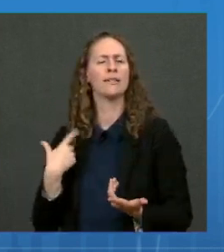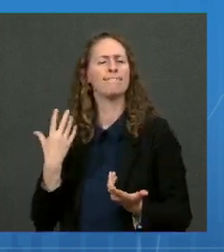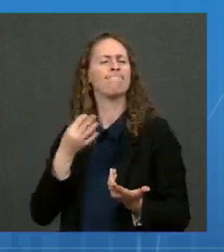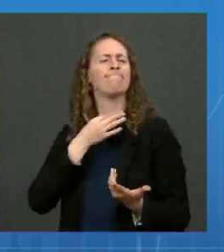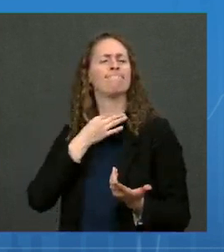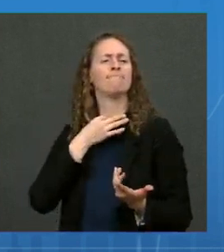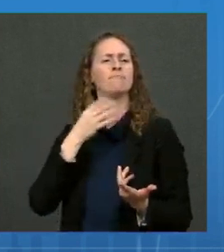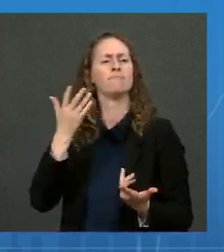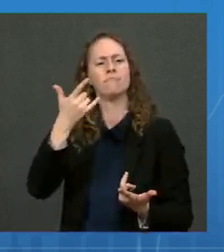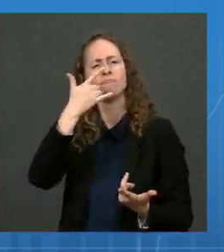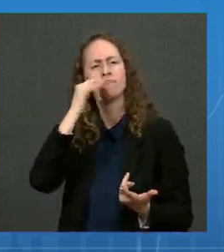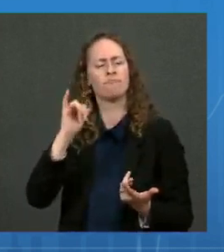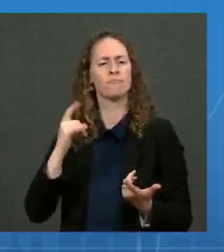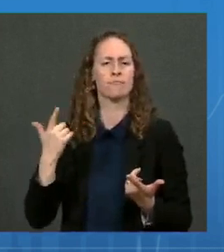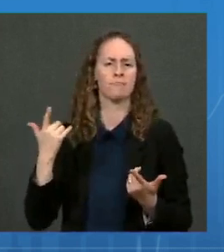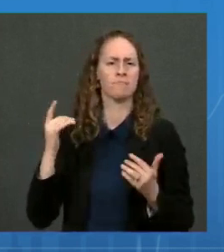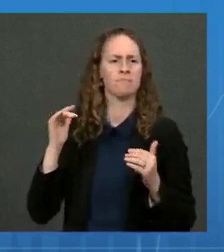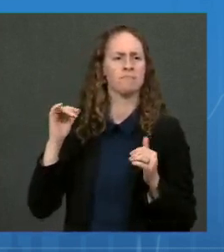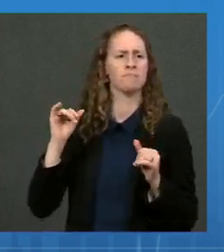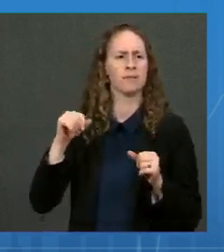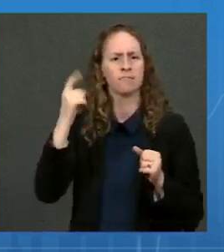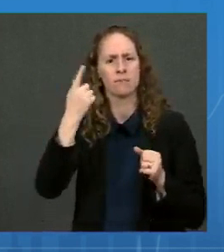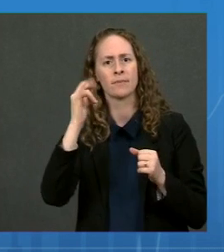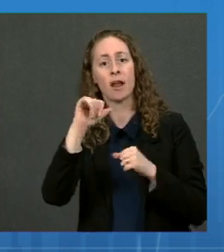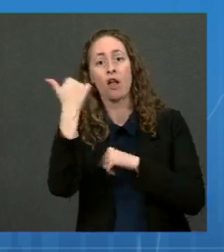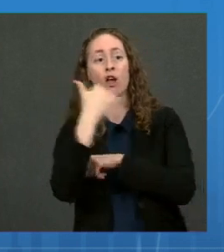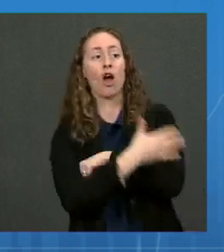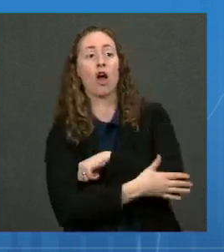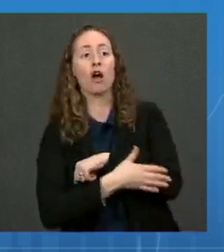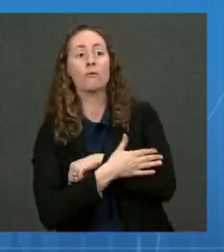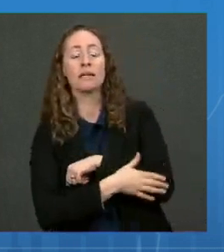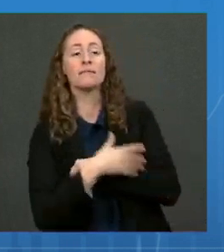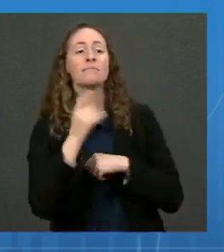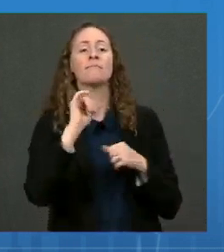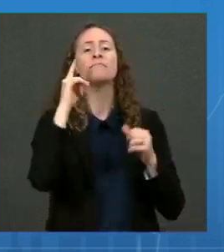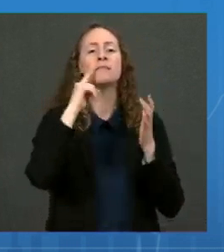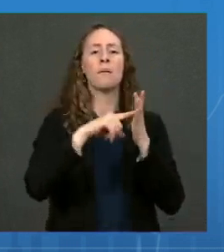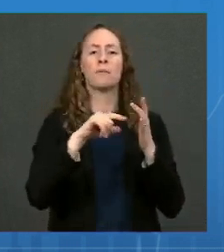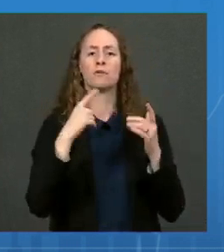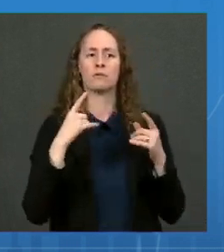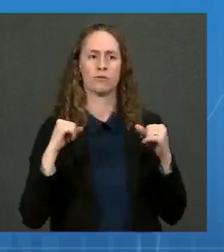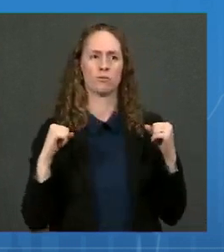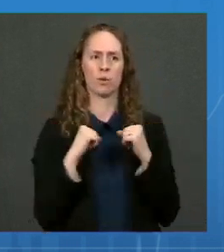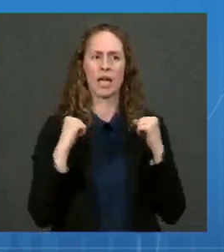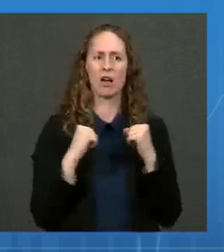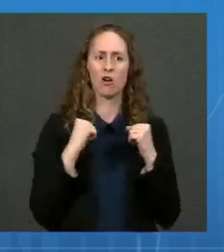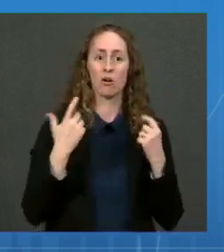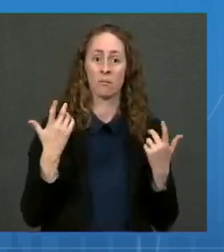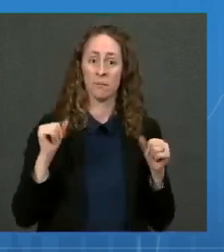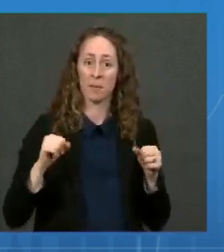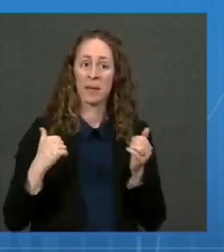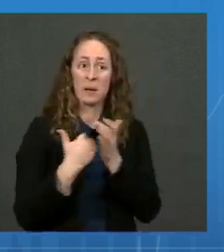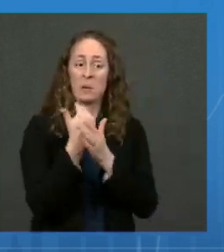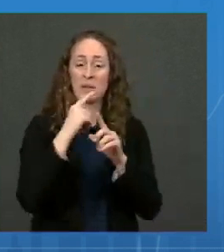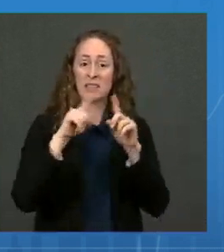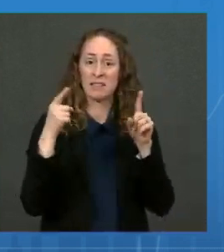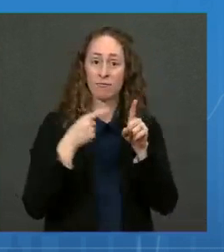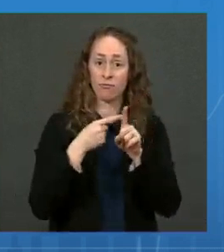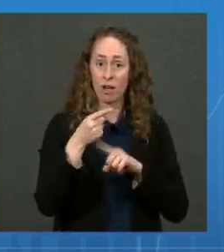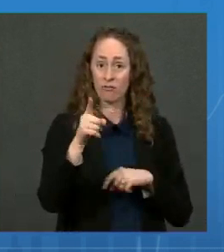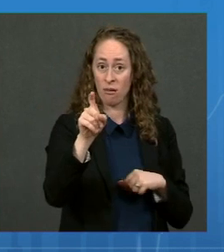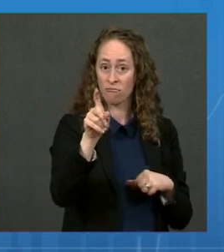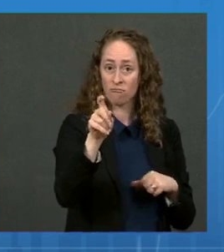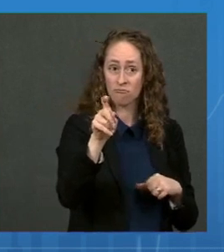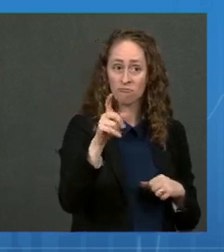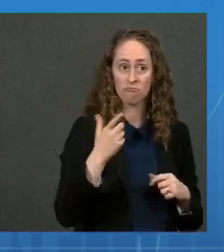this country and the world to face over the winter in terms of other variants? And sort of along the same lines for Dr.